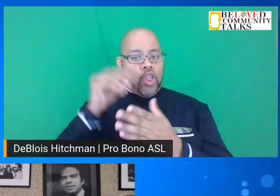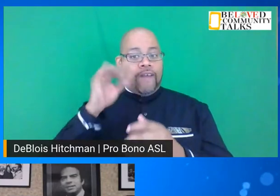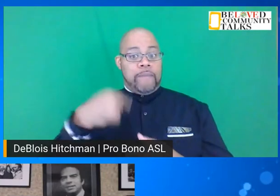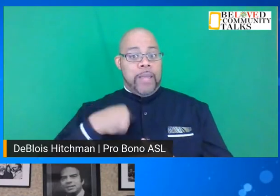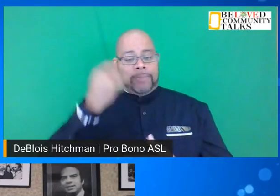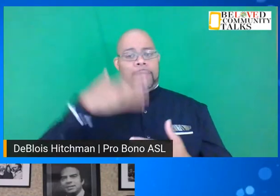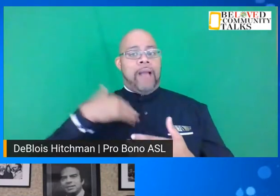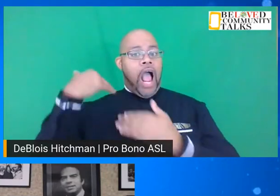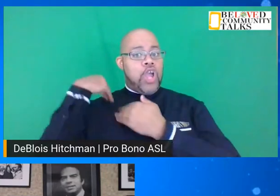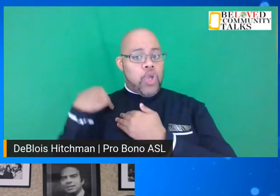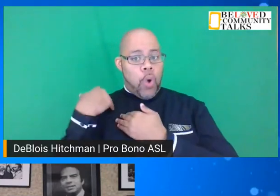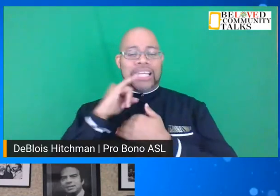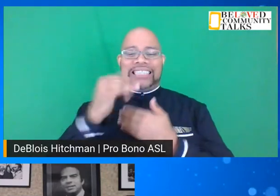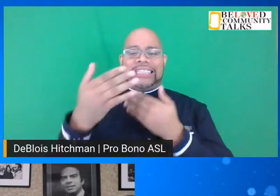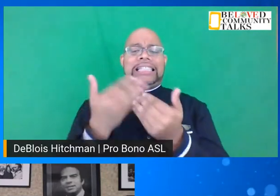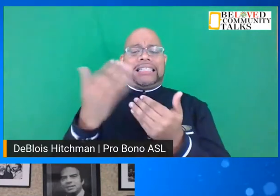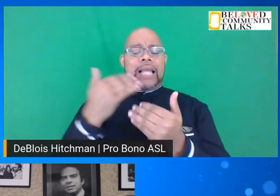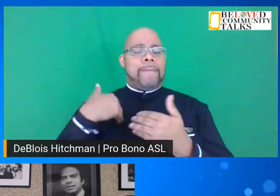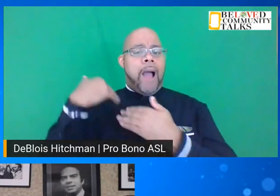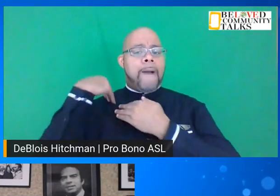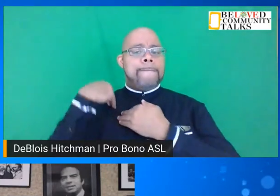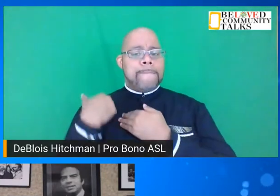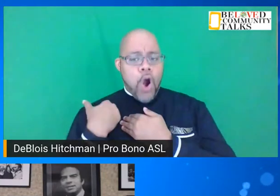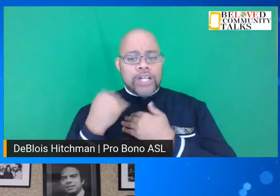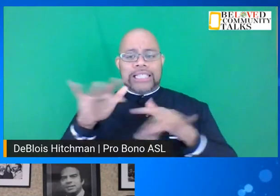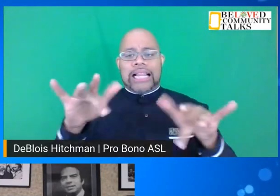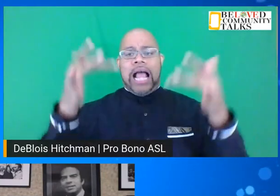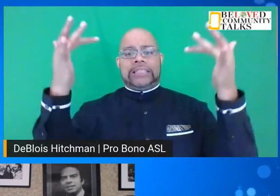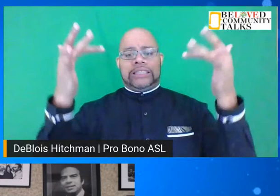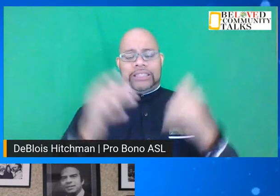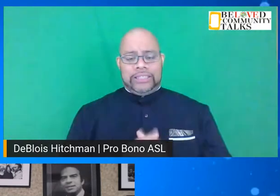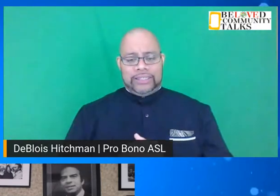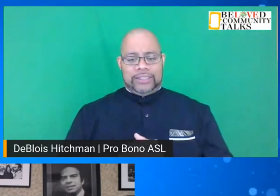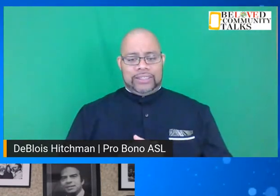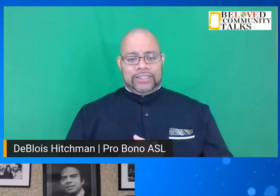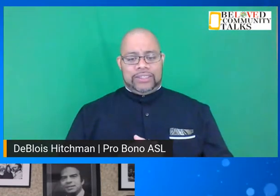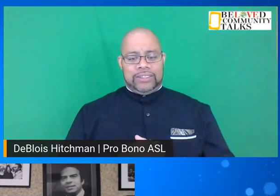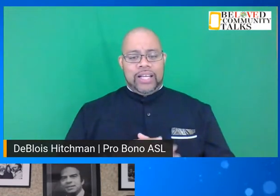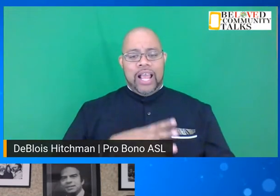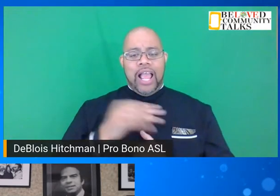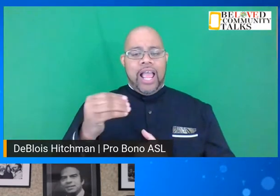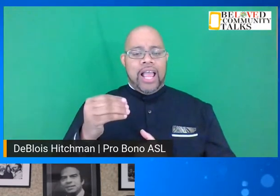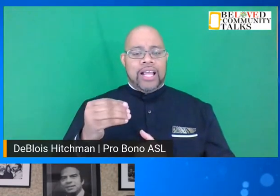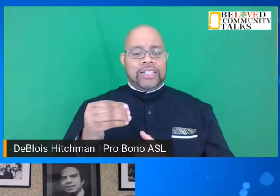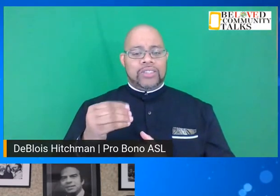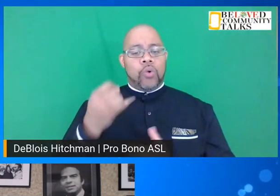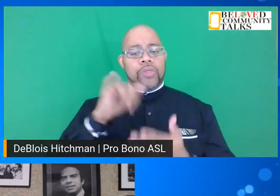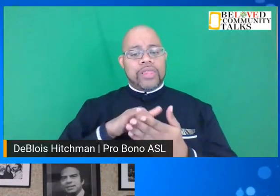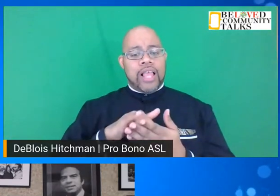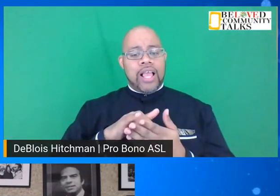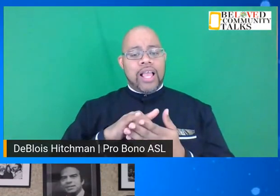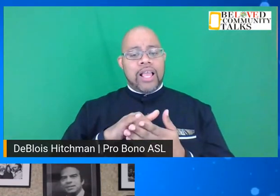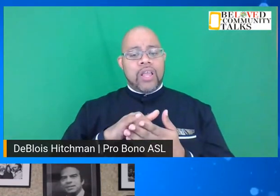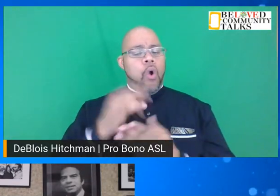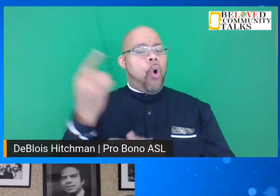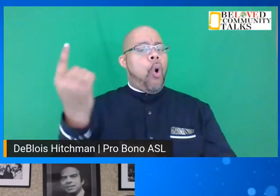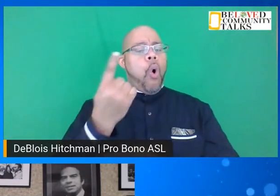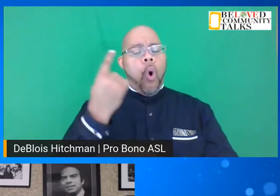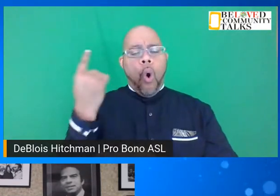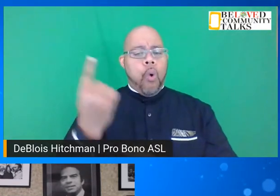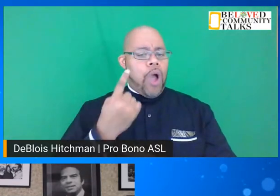because my yoke is easy and my burden is light. Yeah. And it was so that it was always